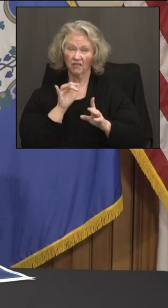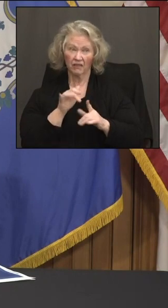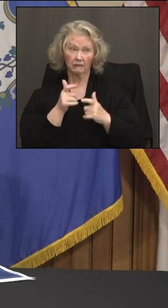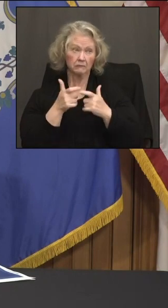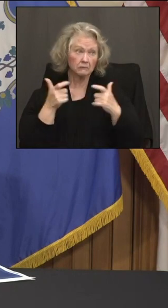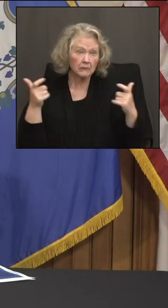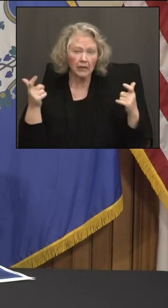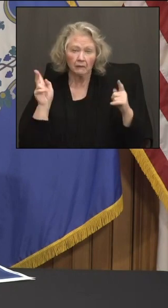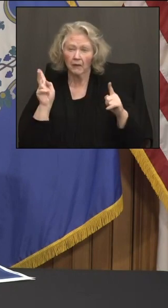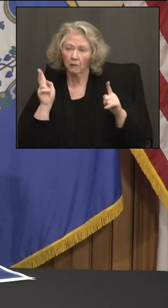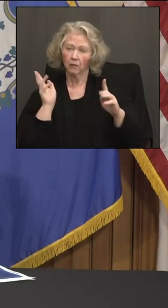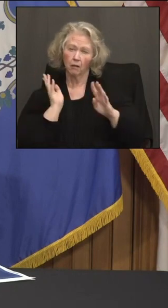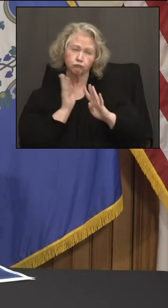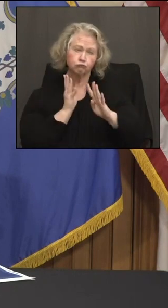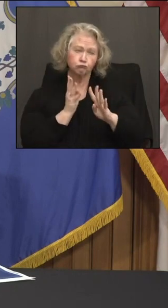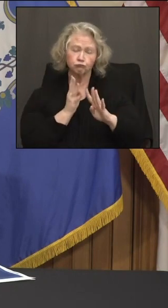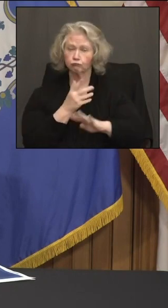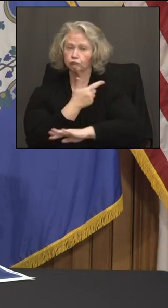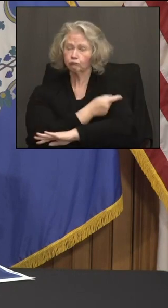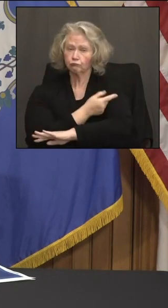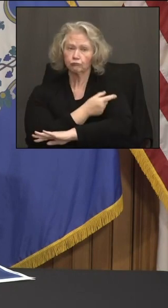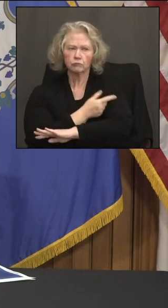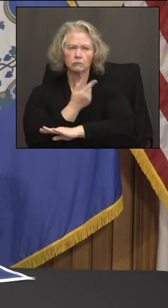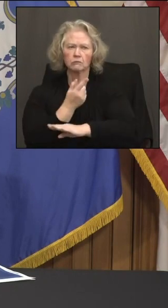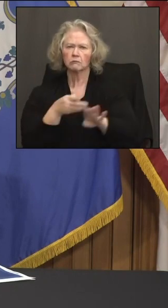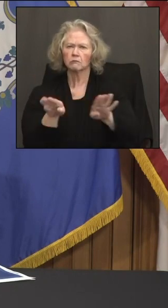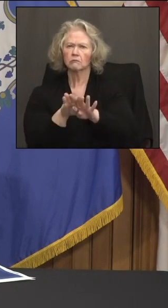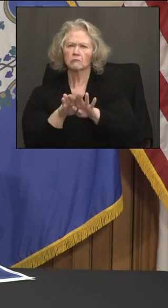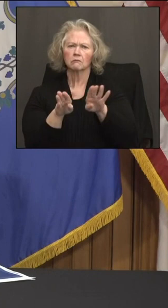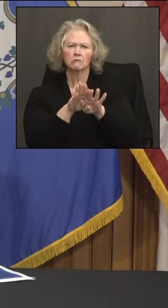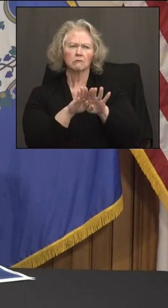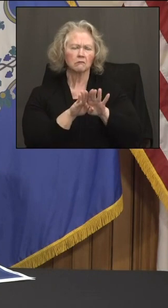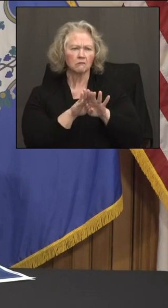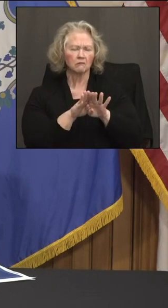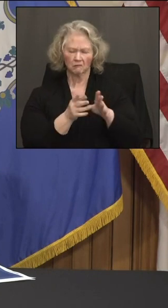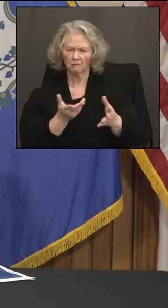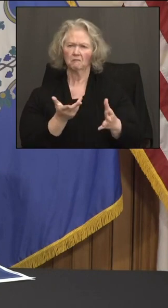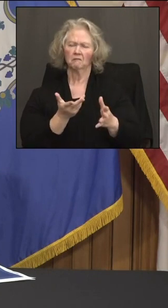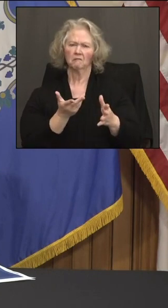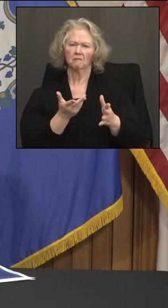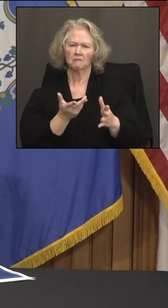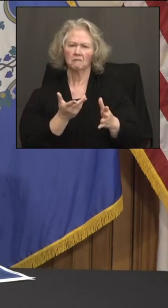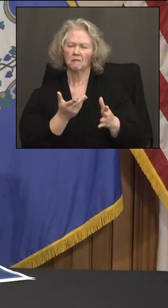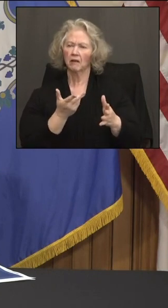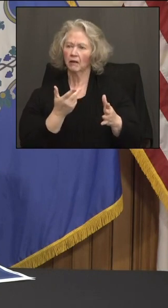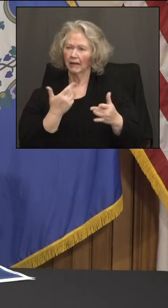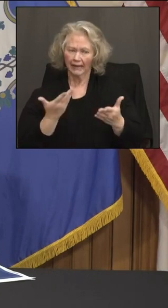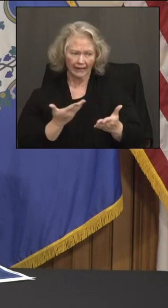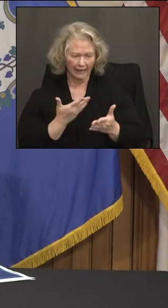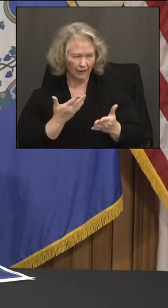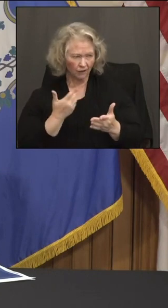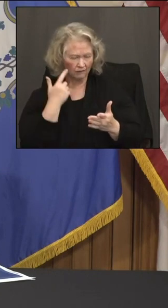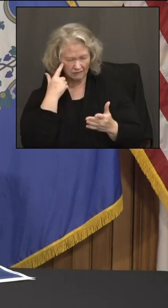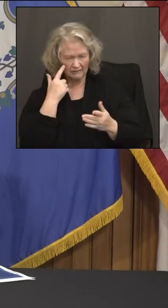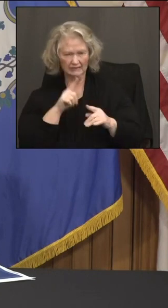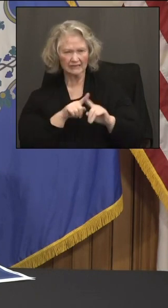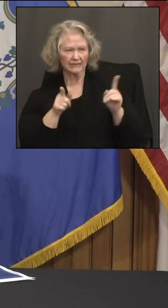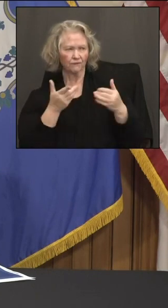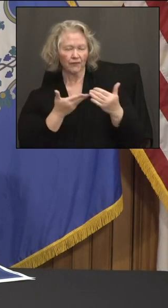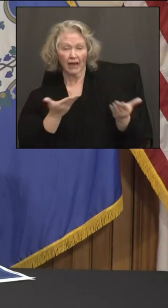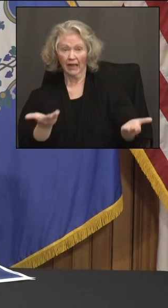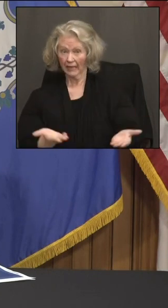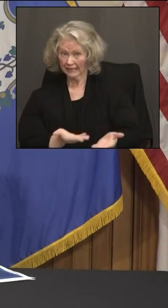sites. And I know that has to be surprising to you based on what we've done here. But there's the thinking outside the box